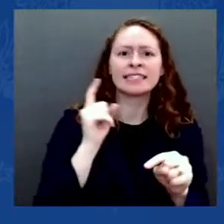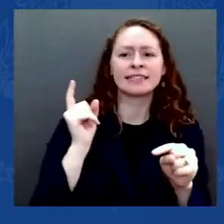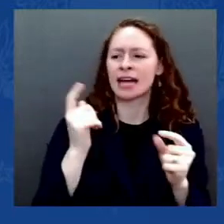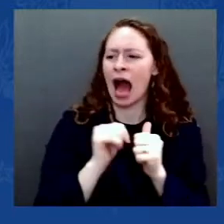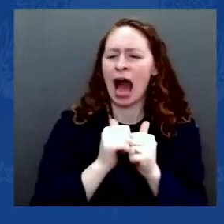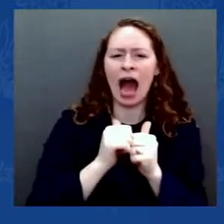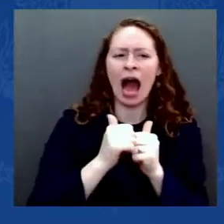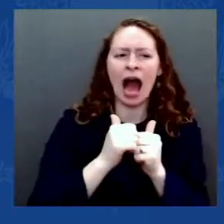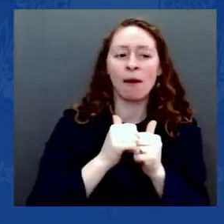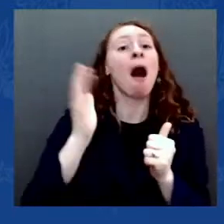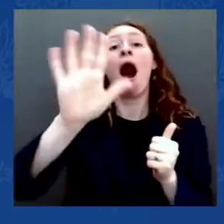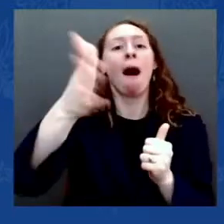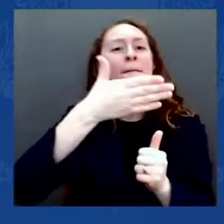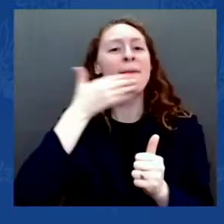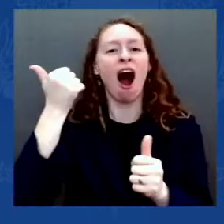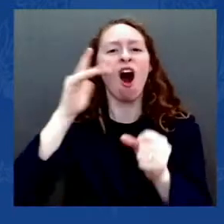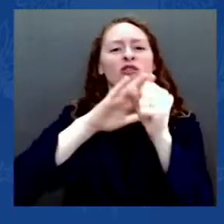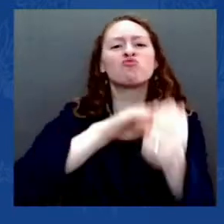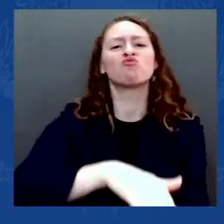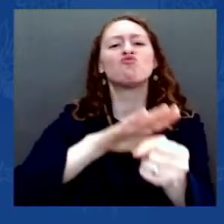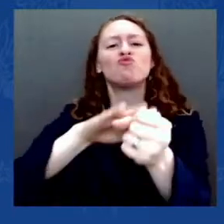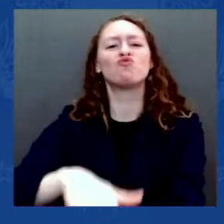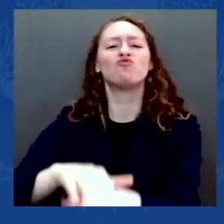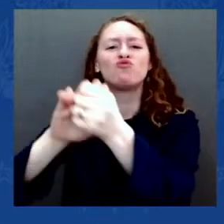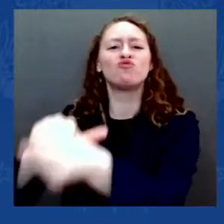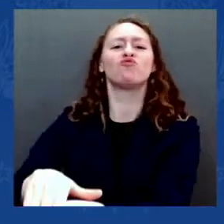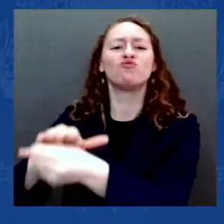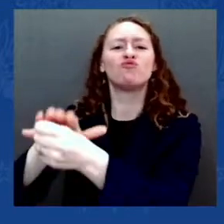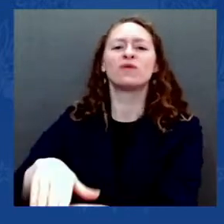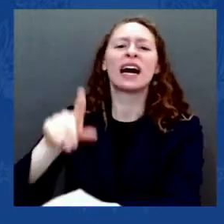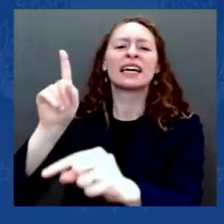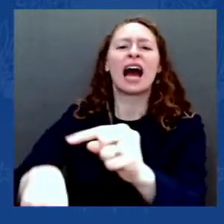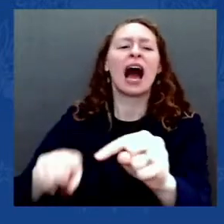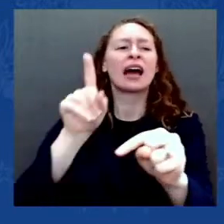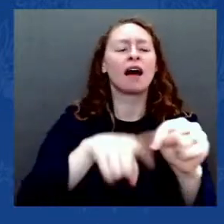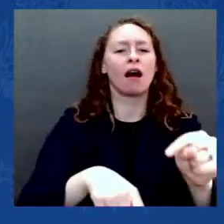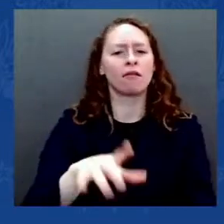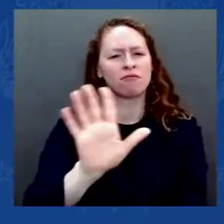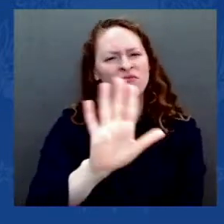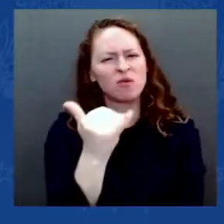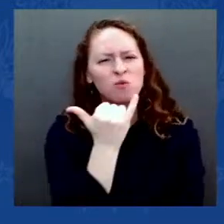It's undemocratic. And frankly, it's un-American.